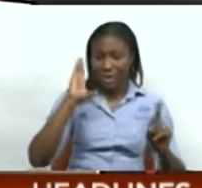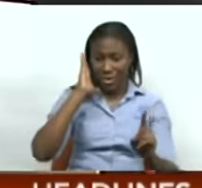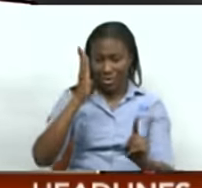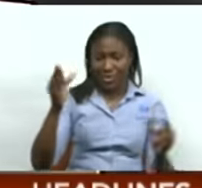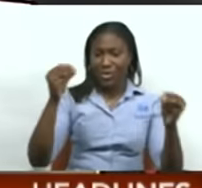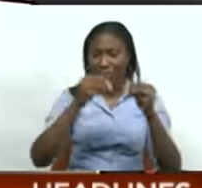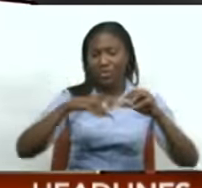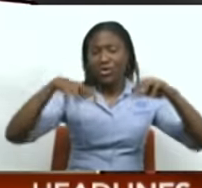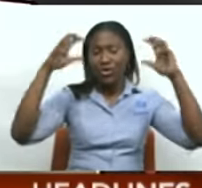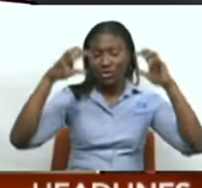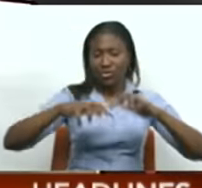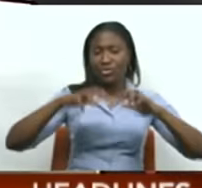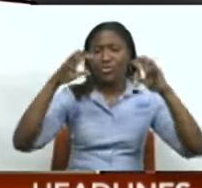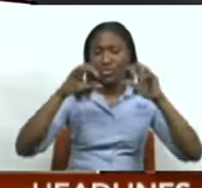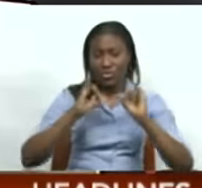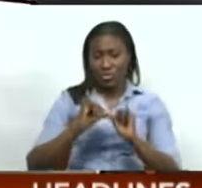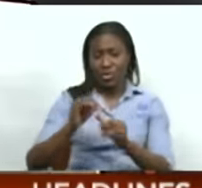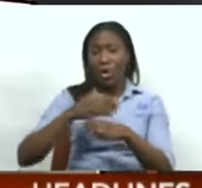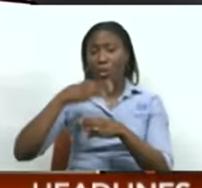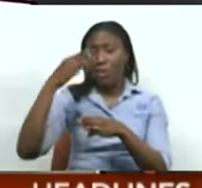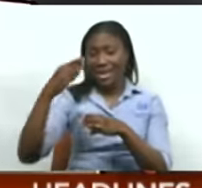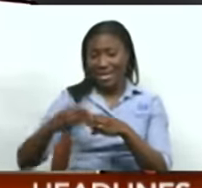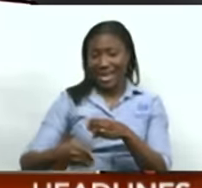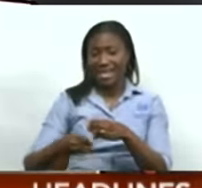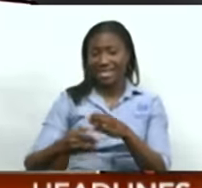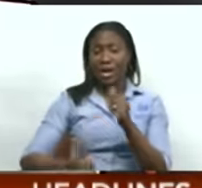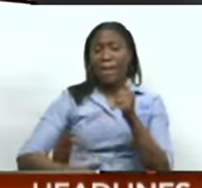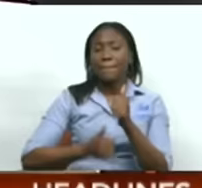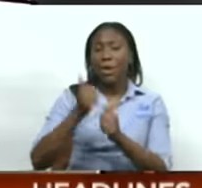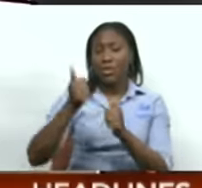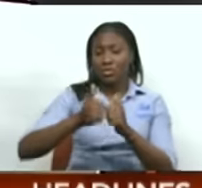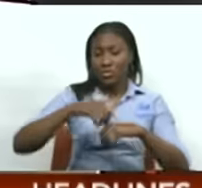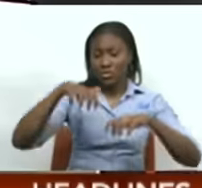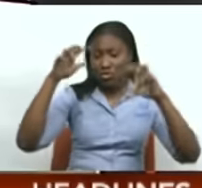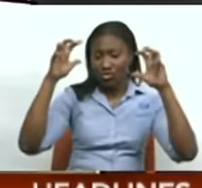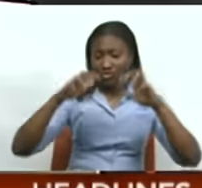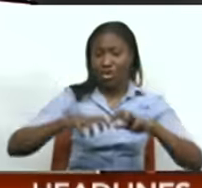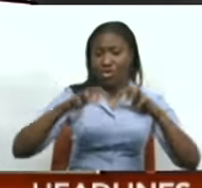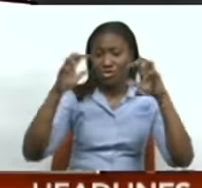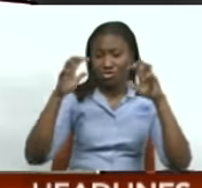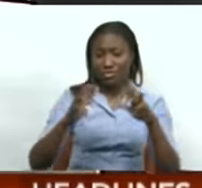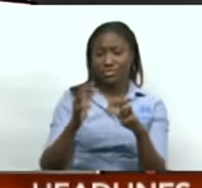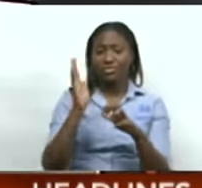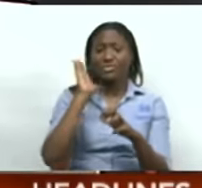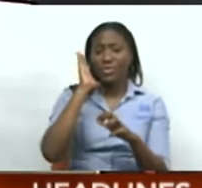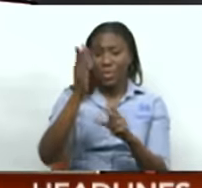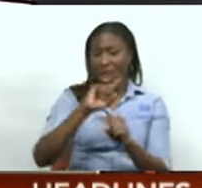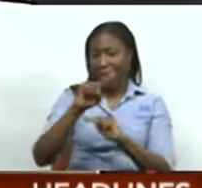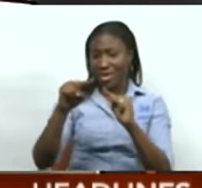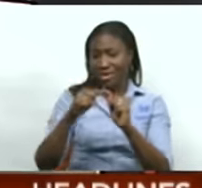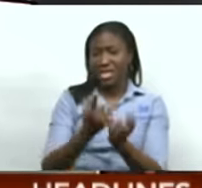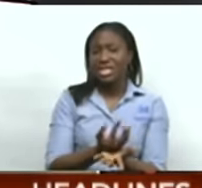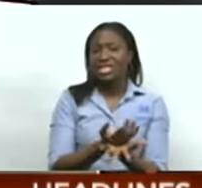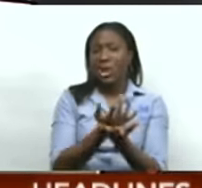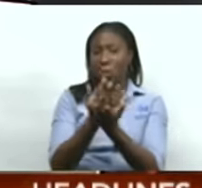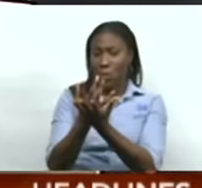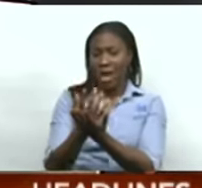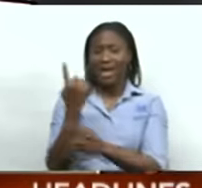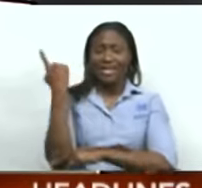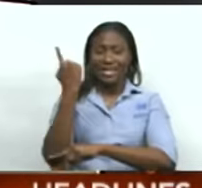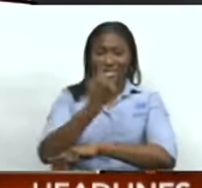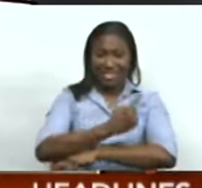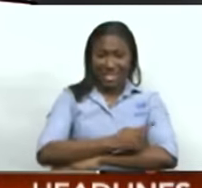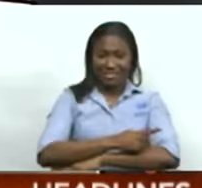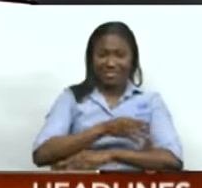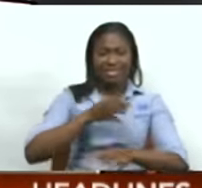increase in rainfall as we head into the weekend, with most of the rain, unfortunately, expected on Diwali Day. So let's go take a look at